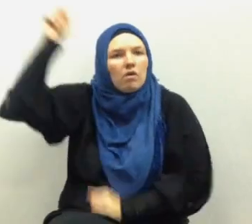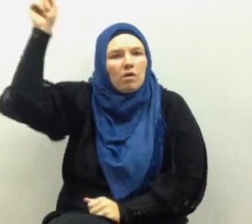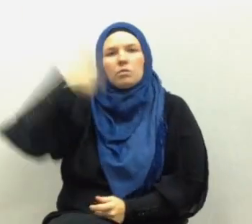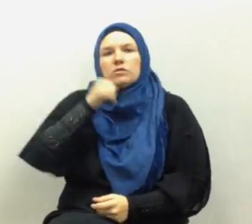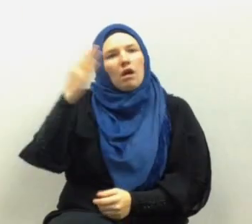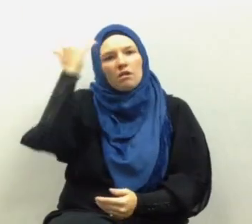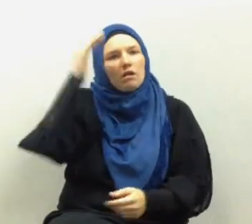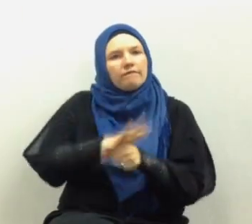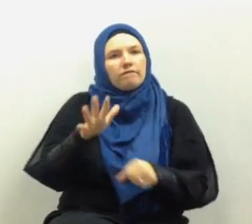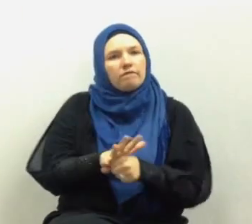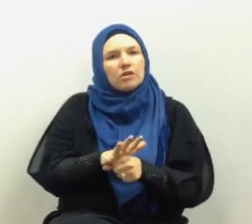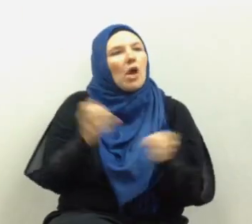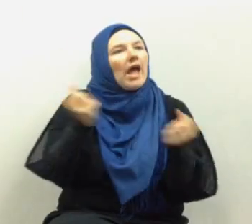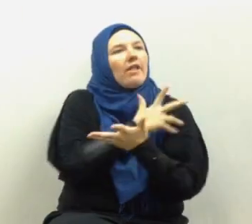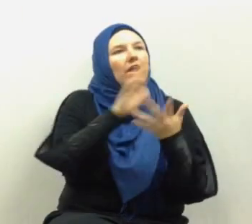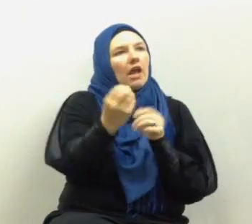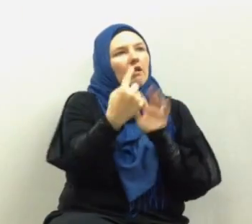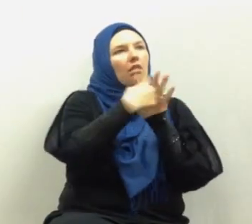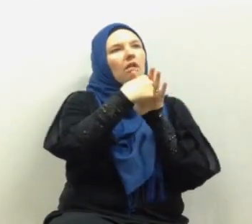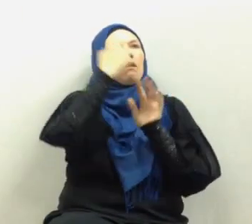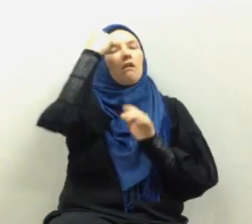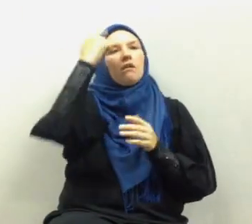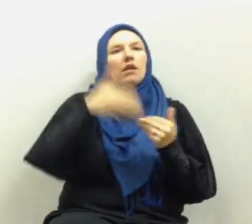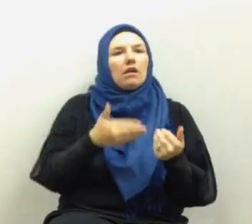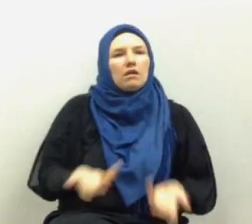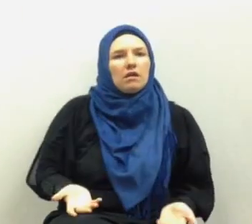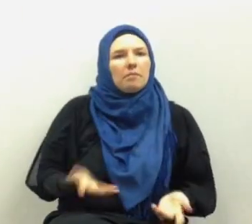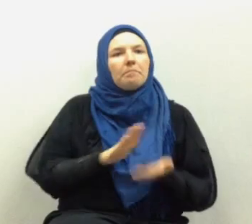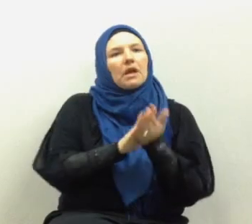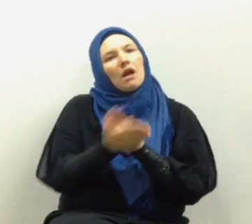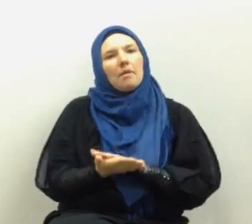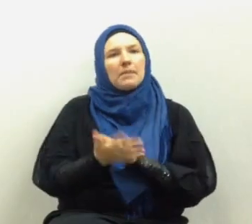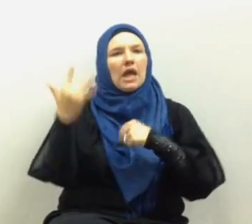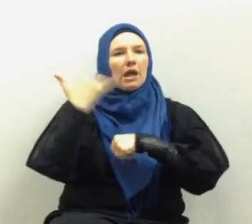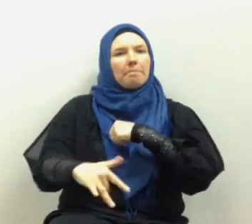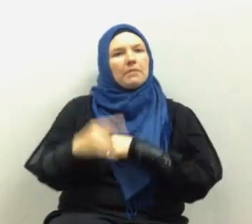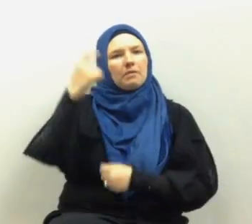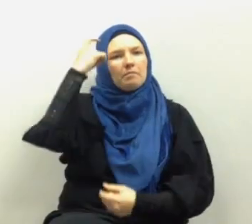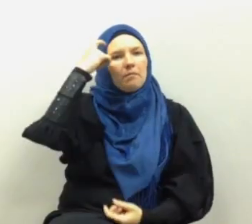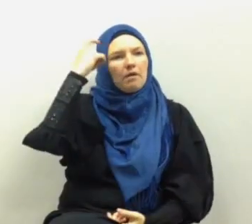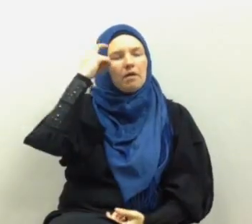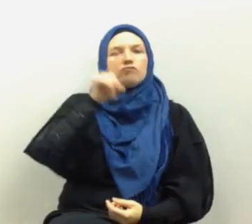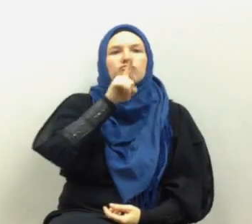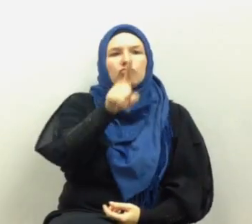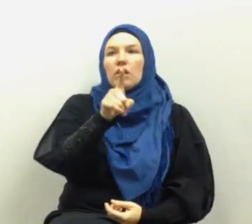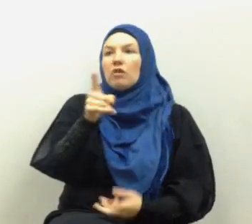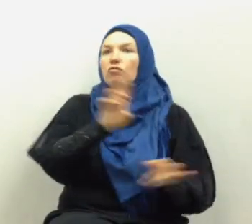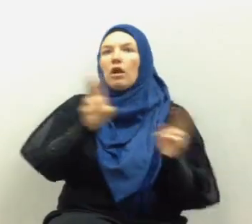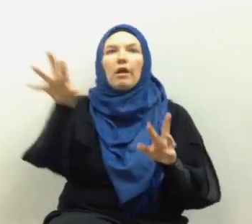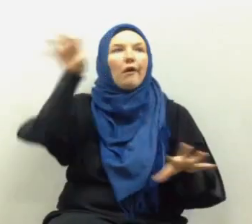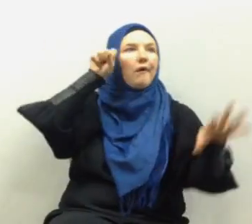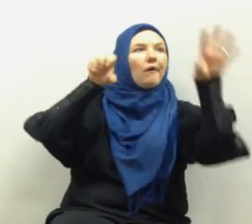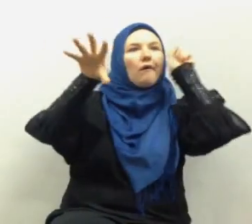commitment to truth so anything goes we become like an empty vessel it's ready